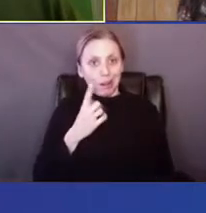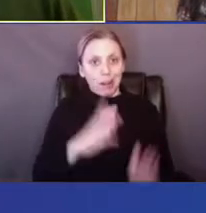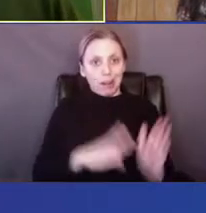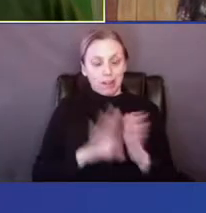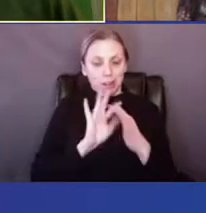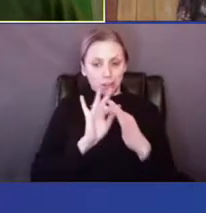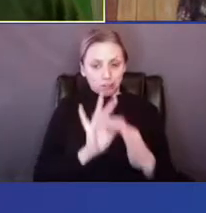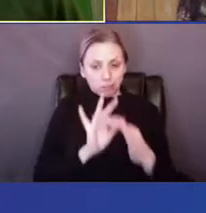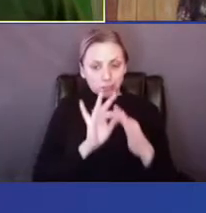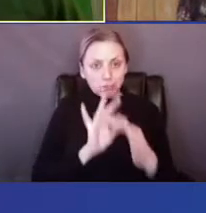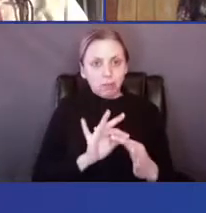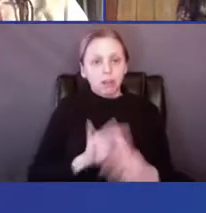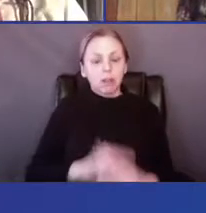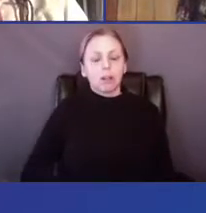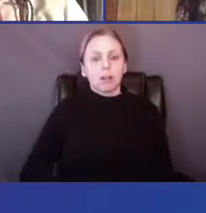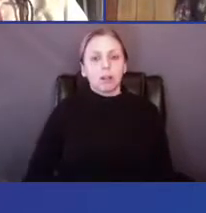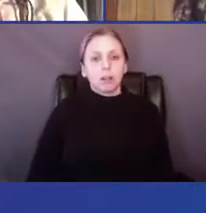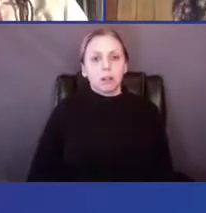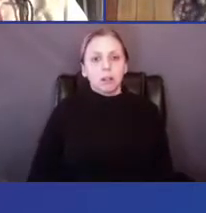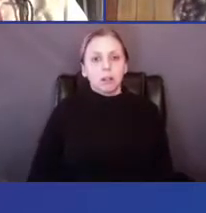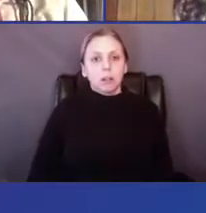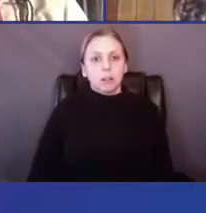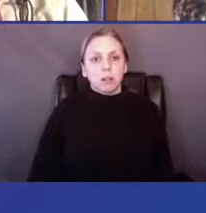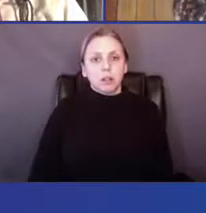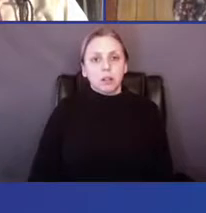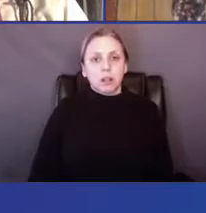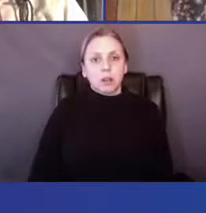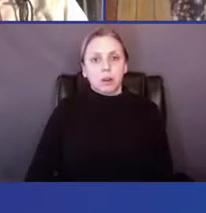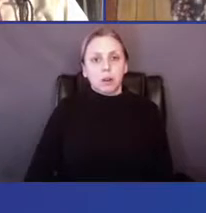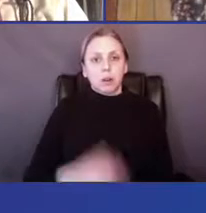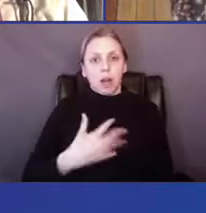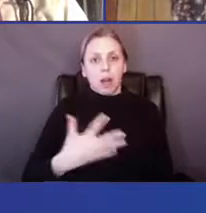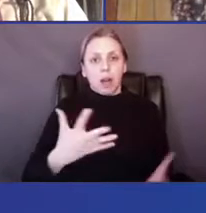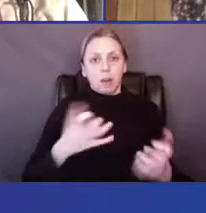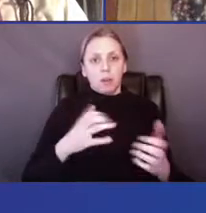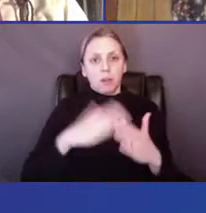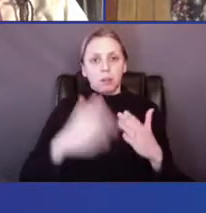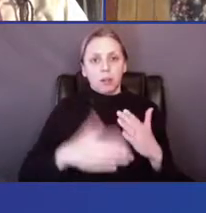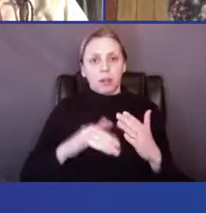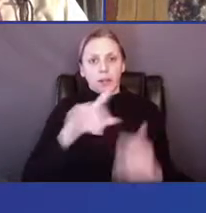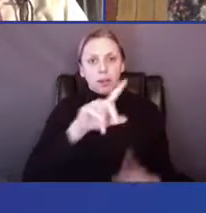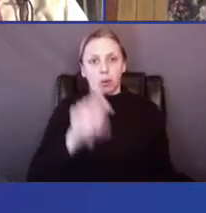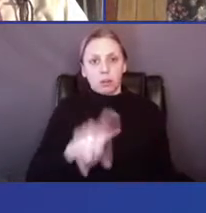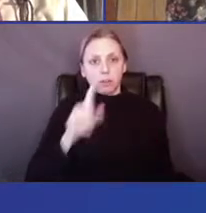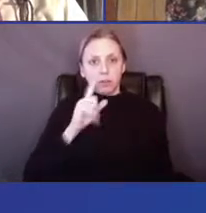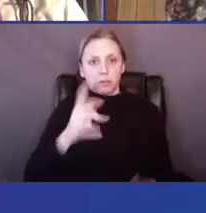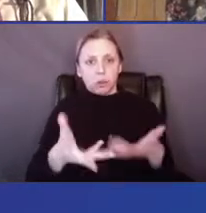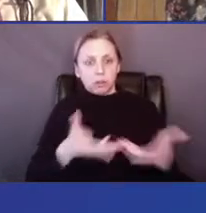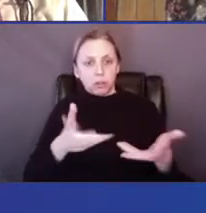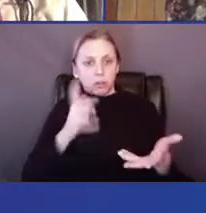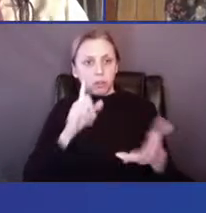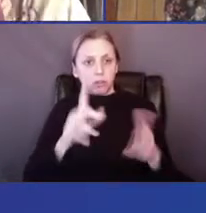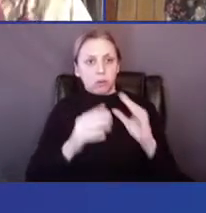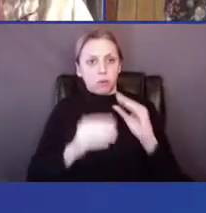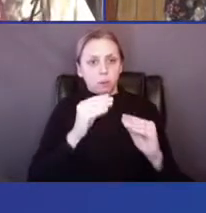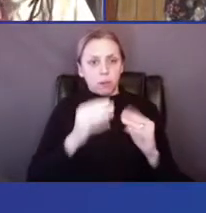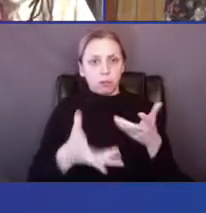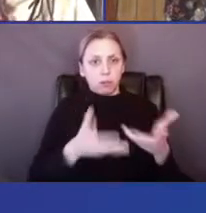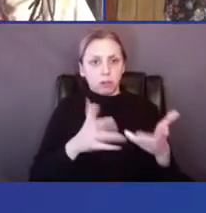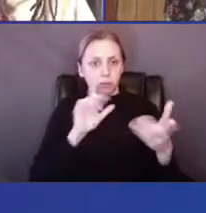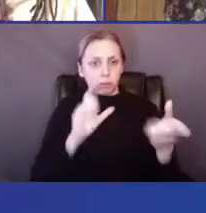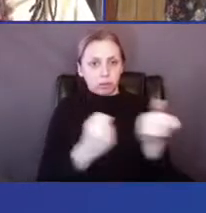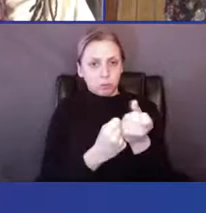across. So I, I wanted to end on just this question of gestures of repair, gestures of support